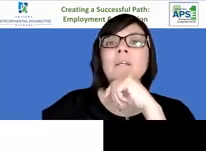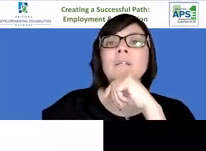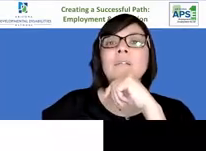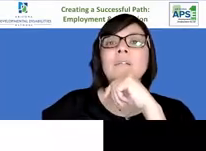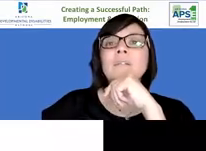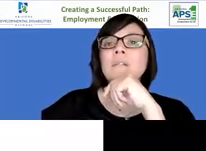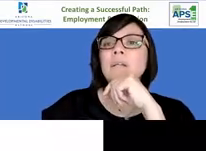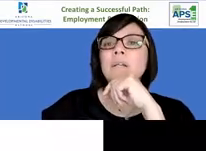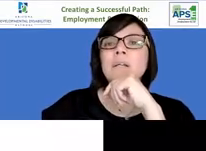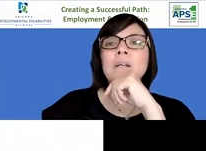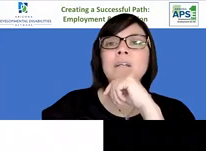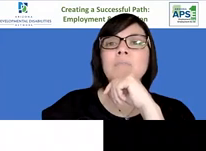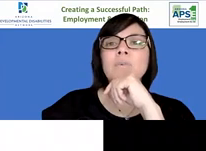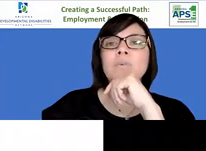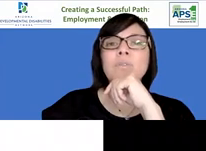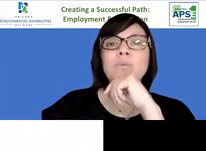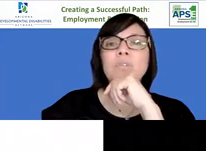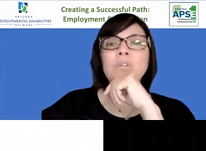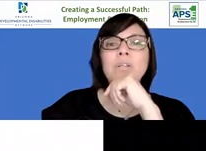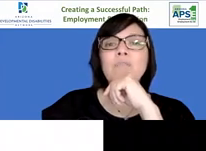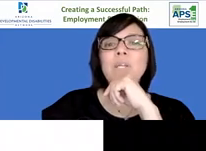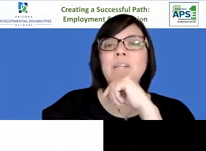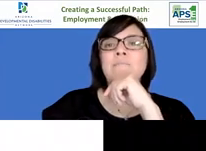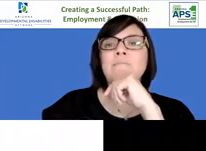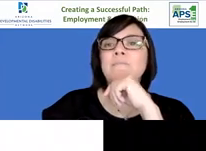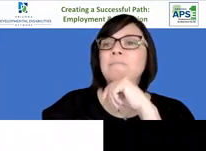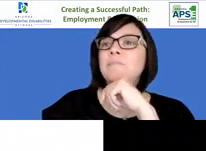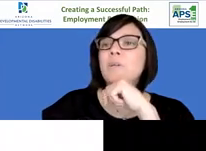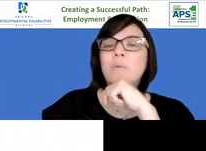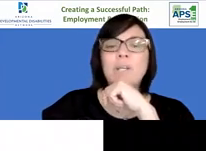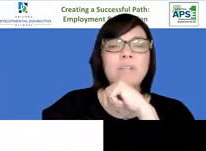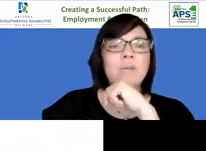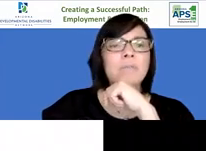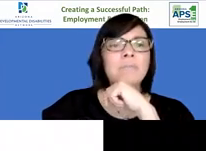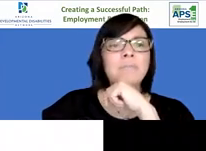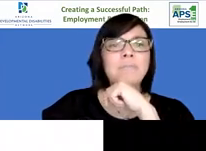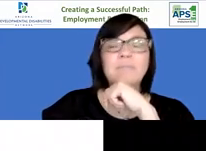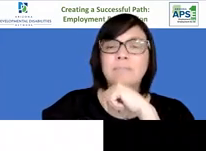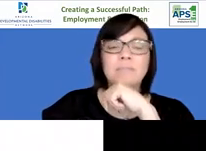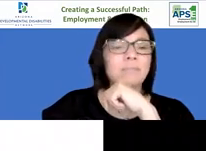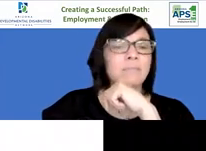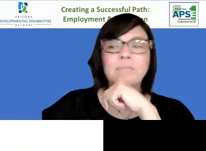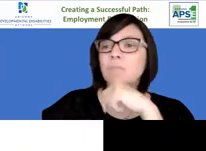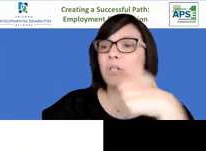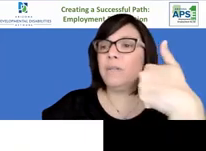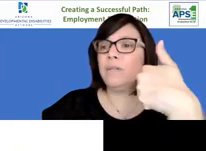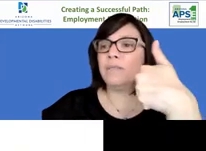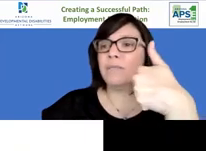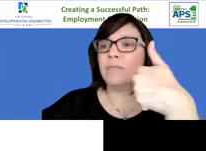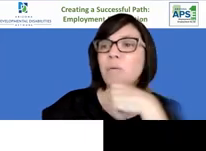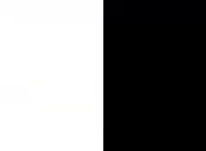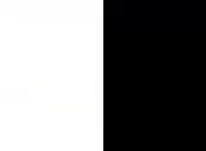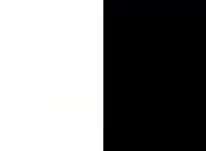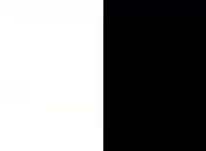it looks like i am going to start letting everybody in if we are ready to go good